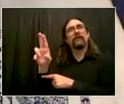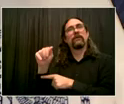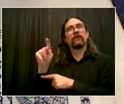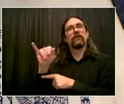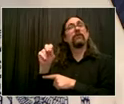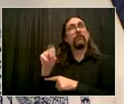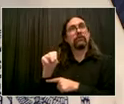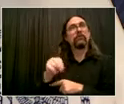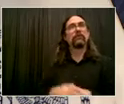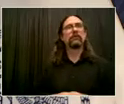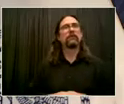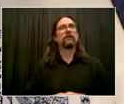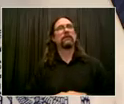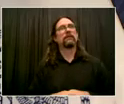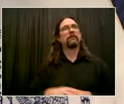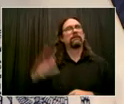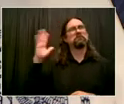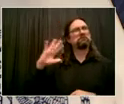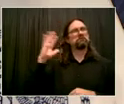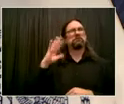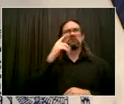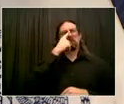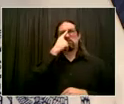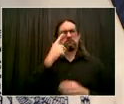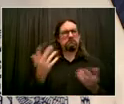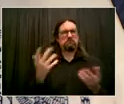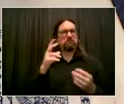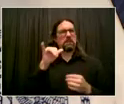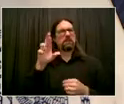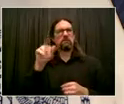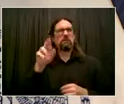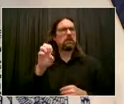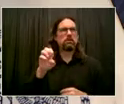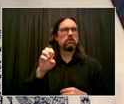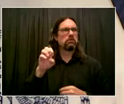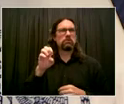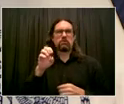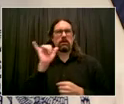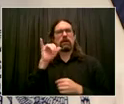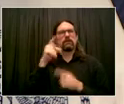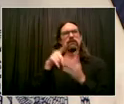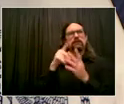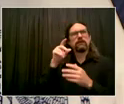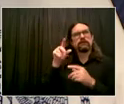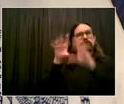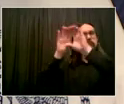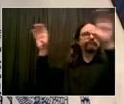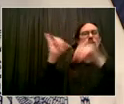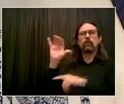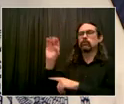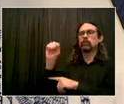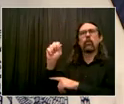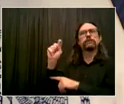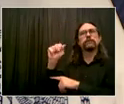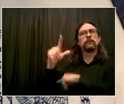evacuation route. Well, now we understand there has to be a different kind of evacuation for folks in basement apartments and in some other areas of the city